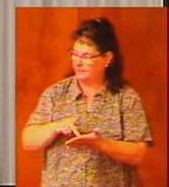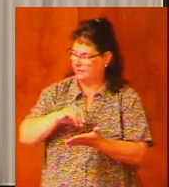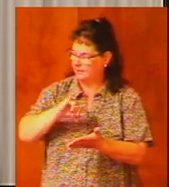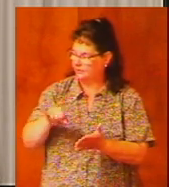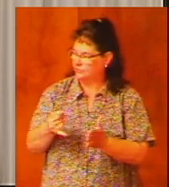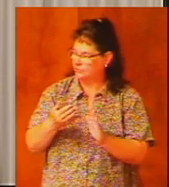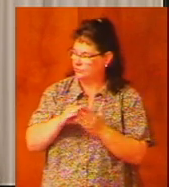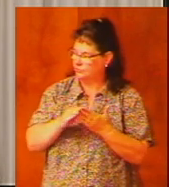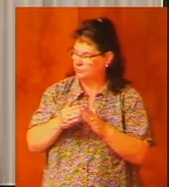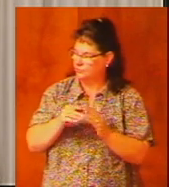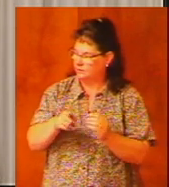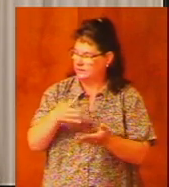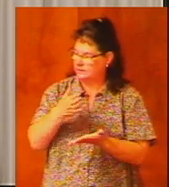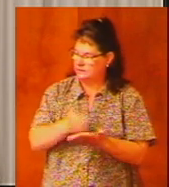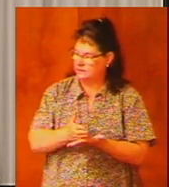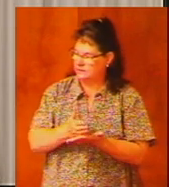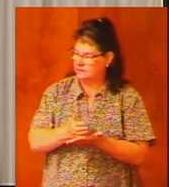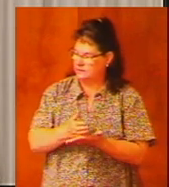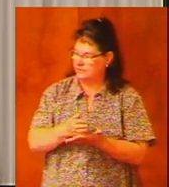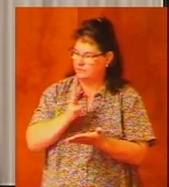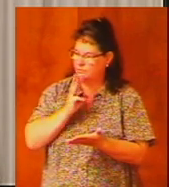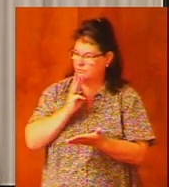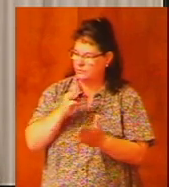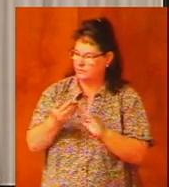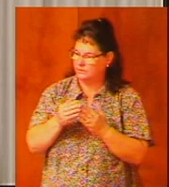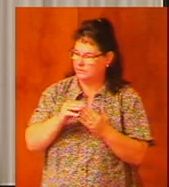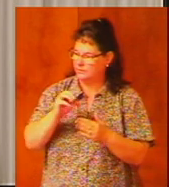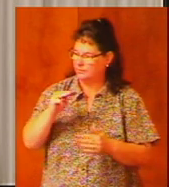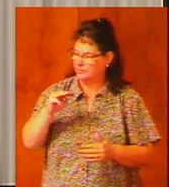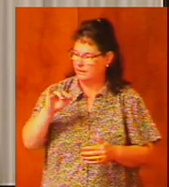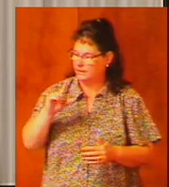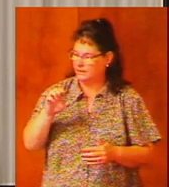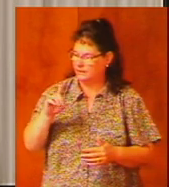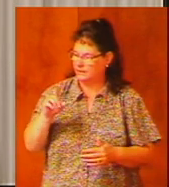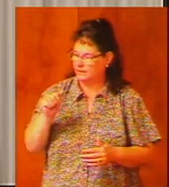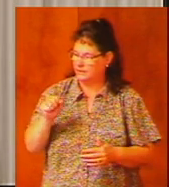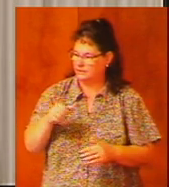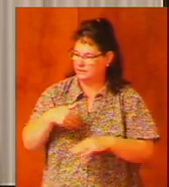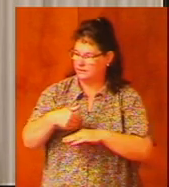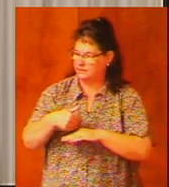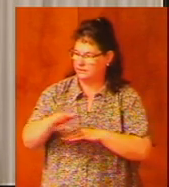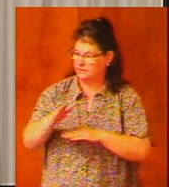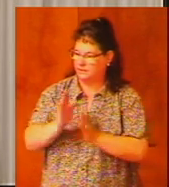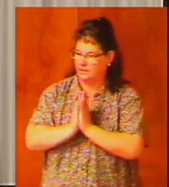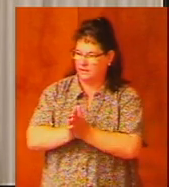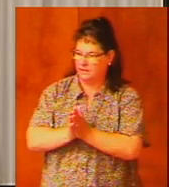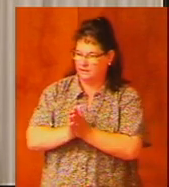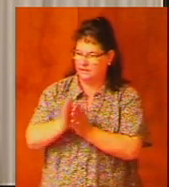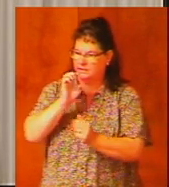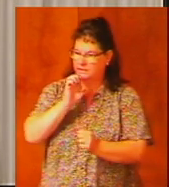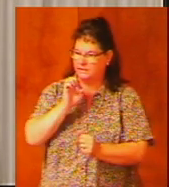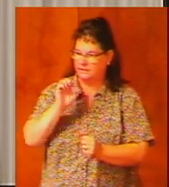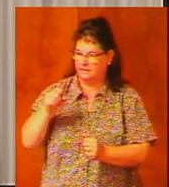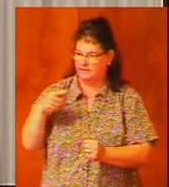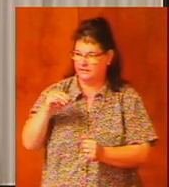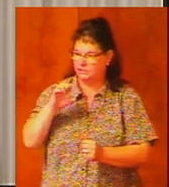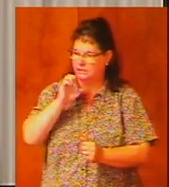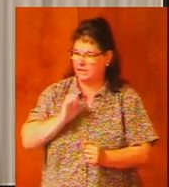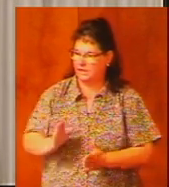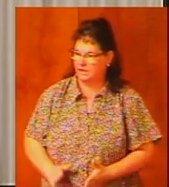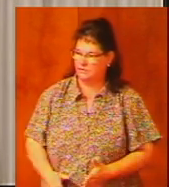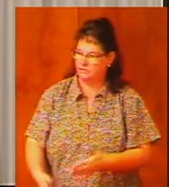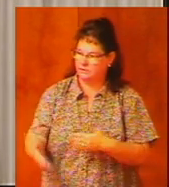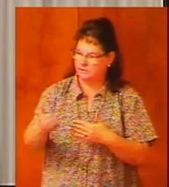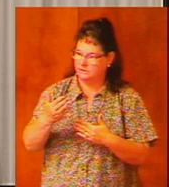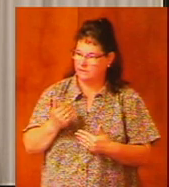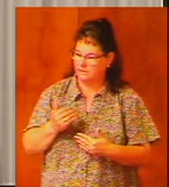he stopped in the port city of Miletus he sent for the Ephesian elders to come to him and he